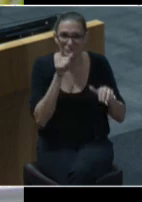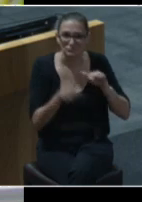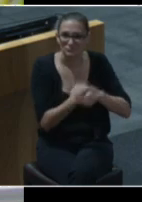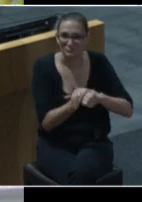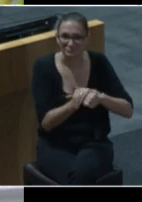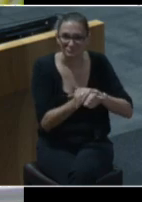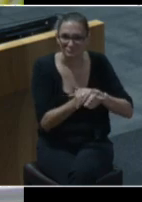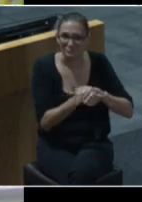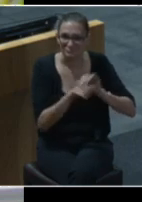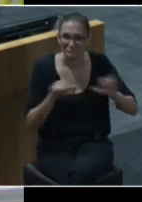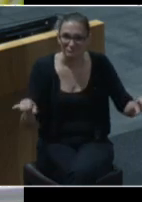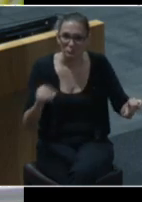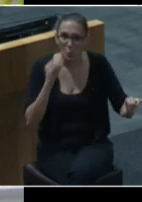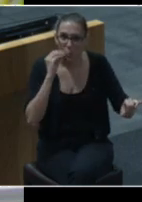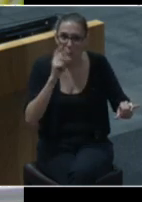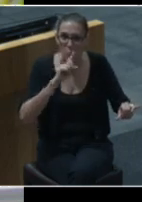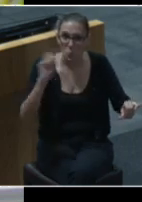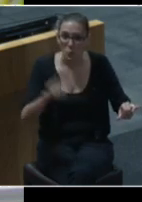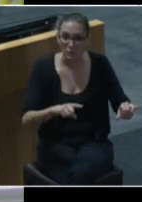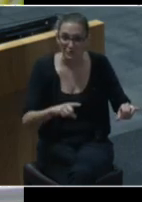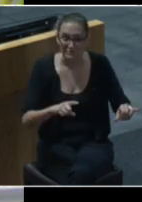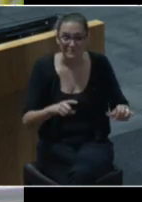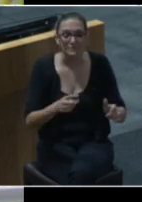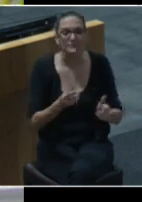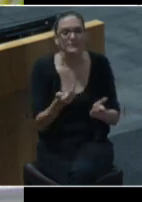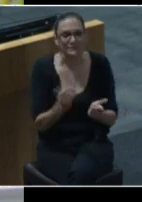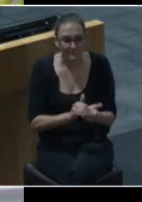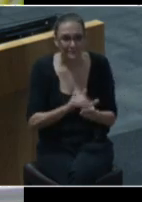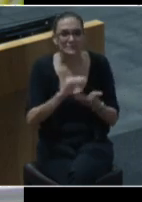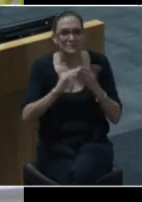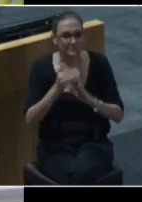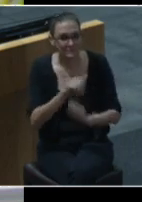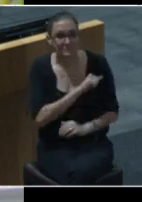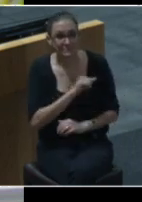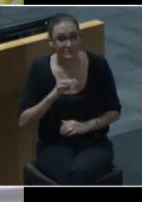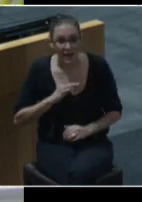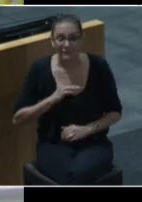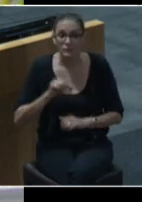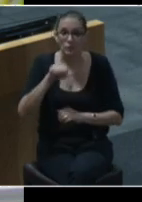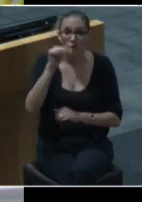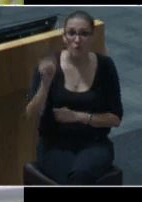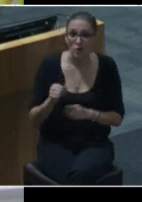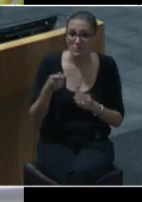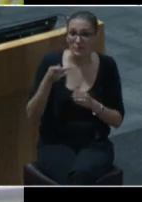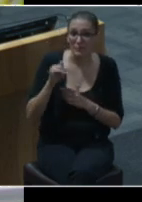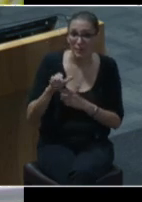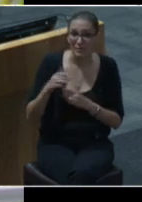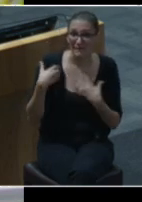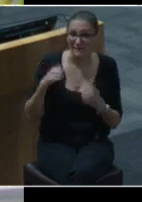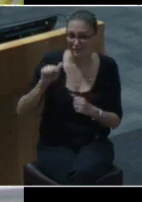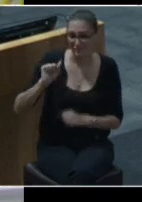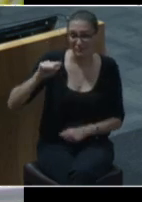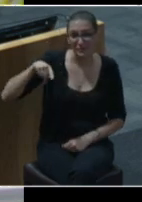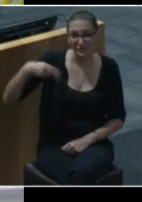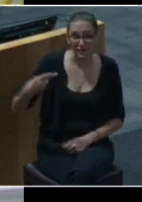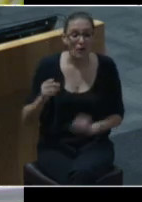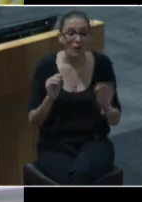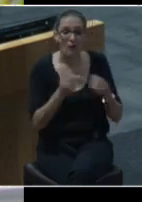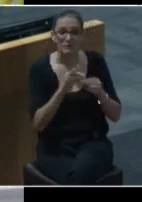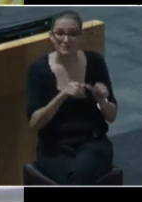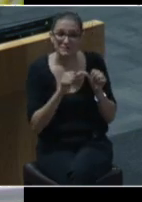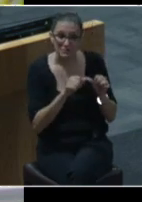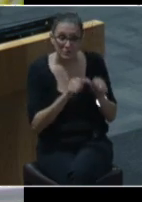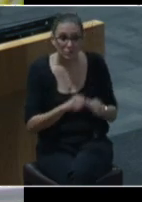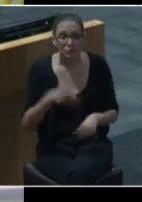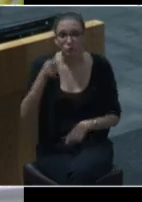again city staff from austin public health the office of sustainability our parks and